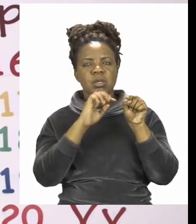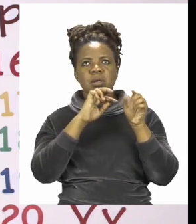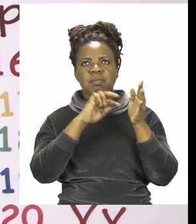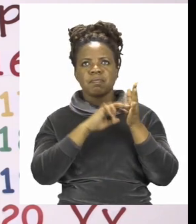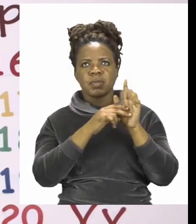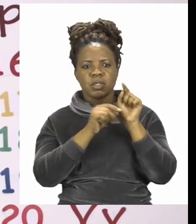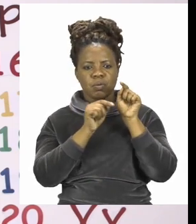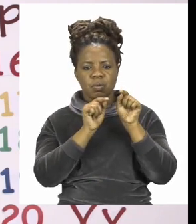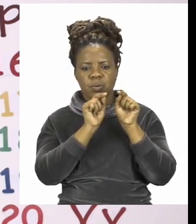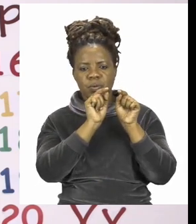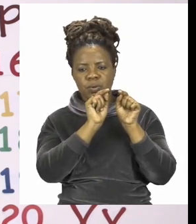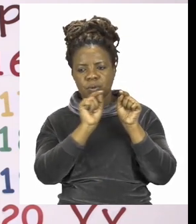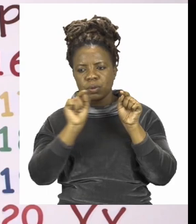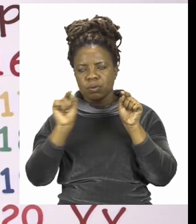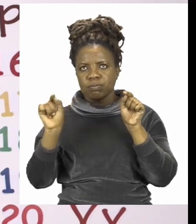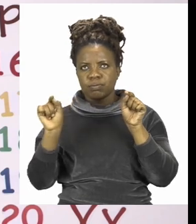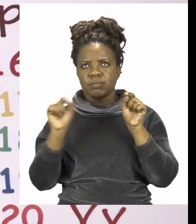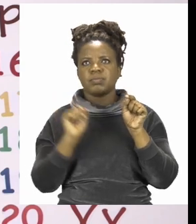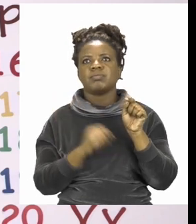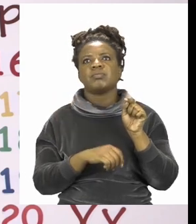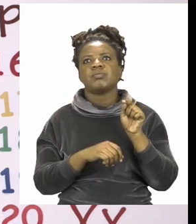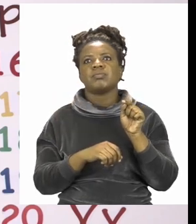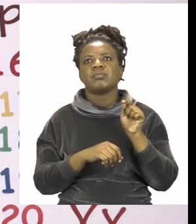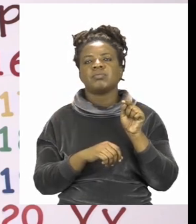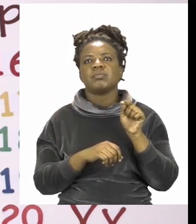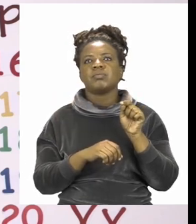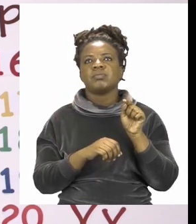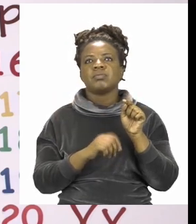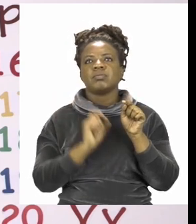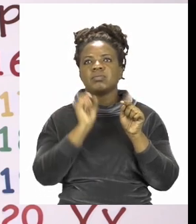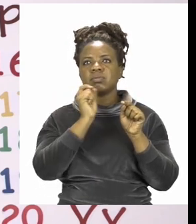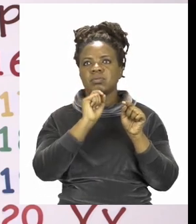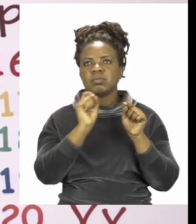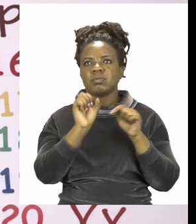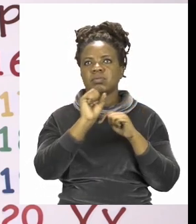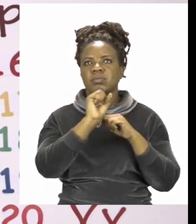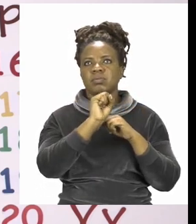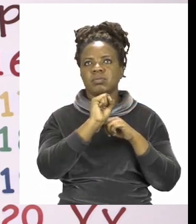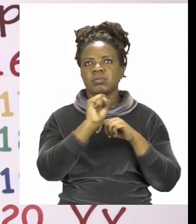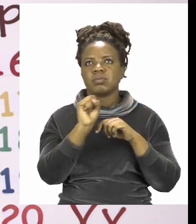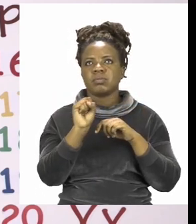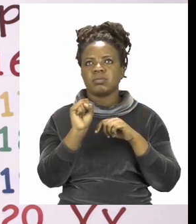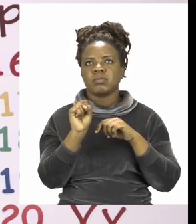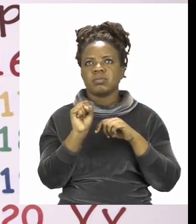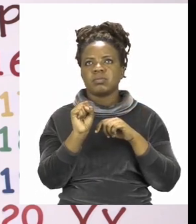all we're going to do is take the word sock and then we are going to write the S,